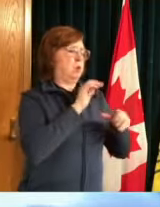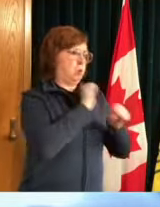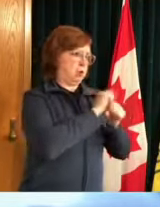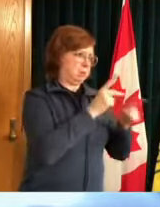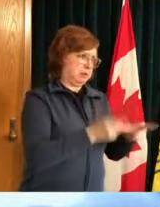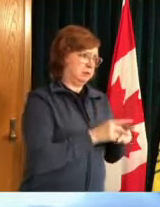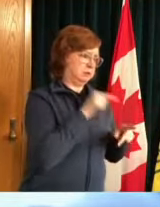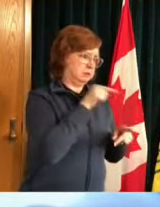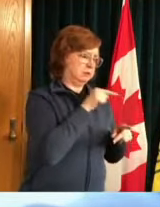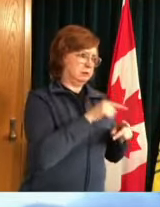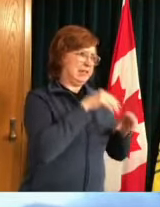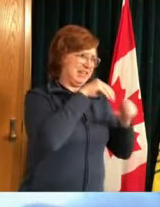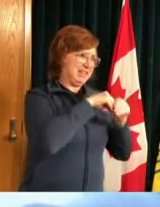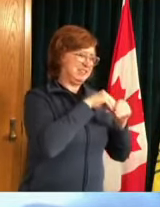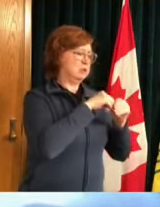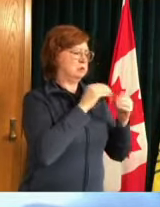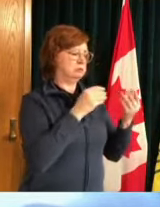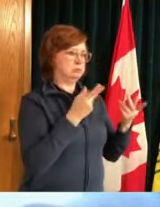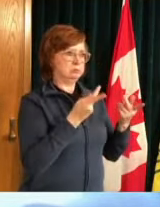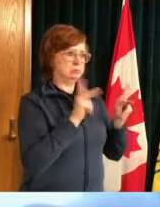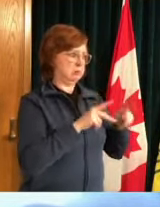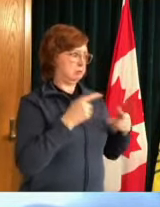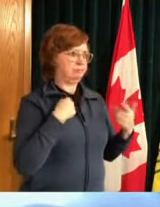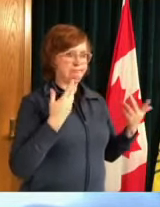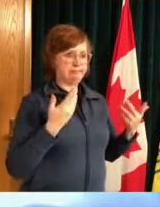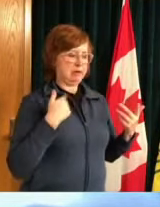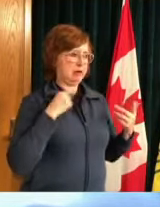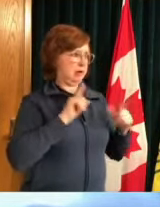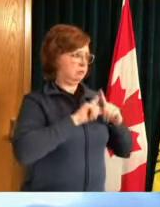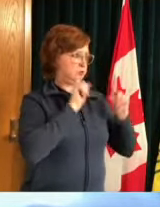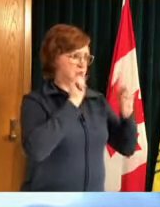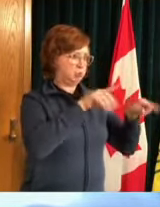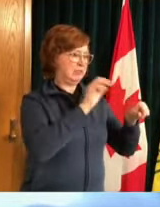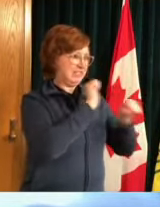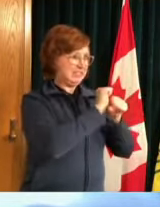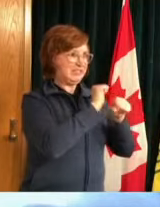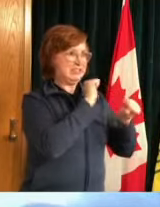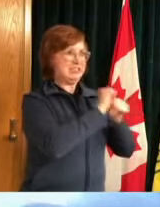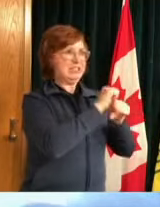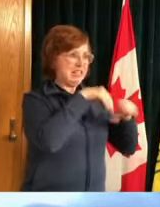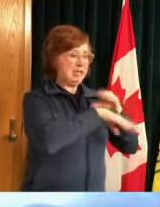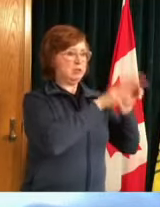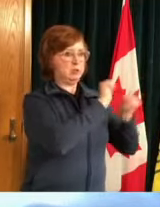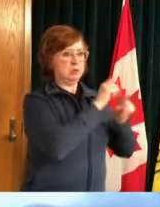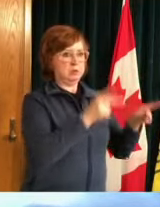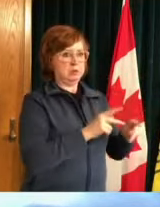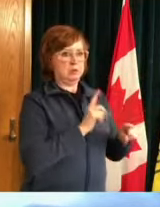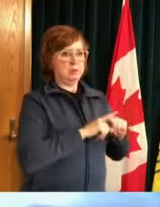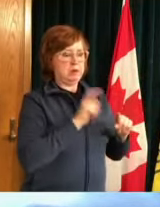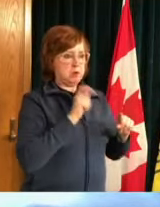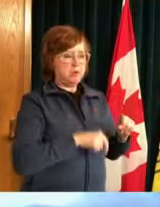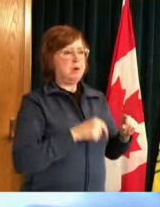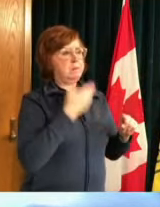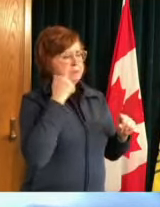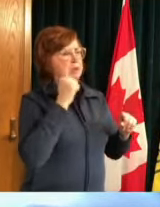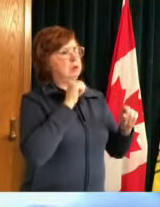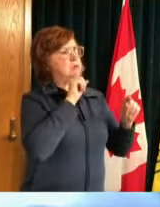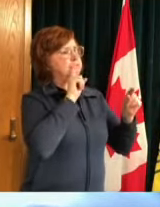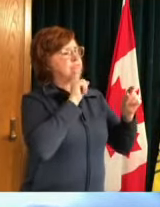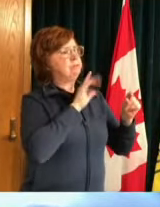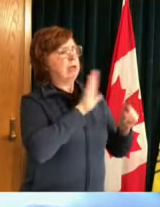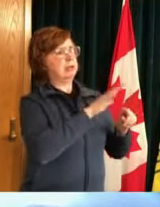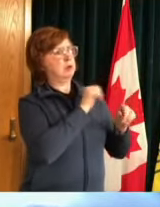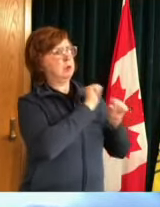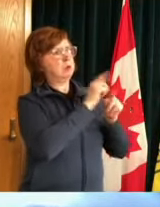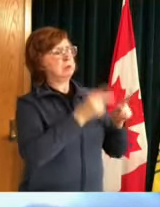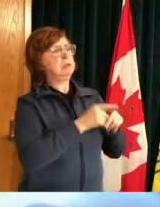looking at each workplace and seeing which employee has to be physically present and who can work safely from home because each